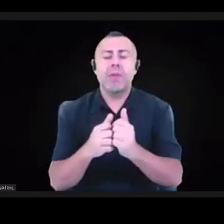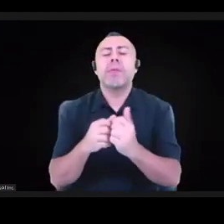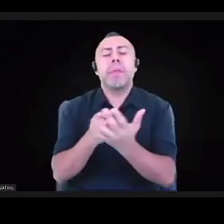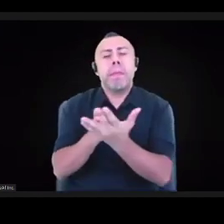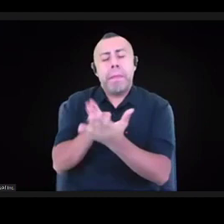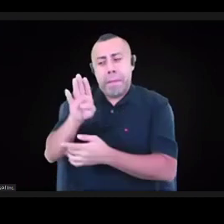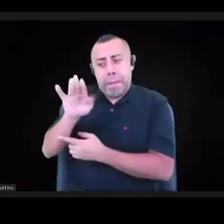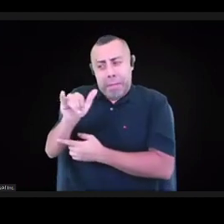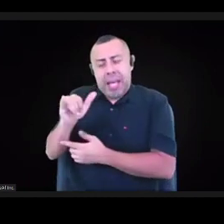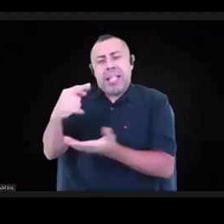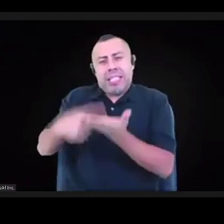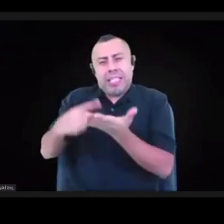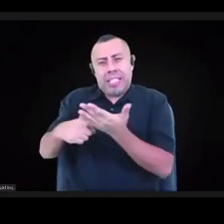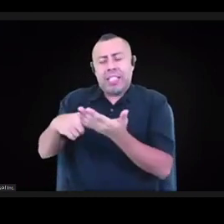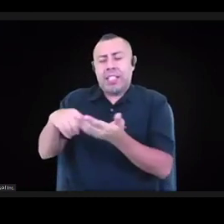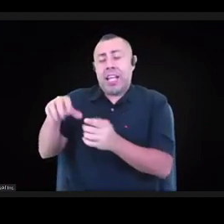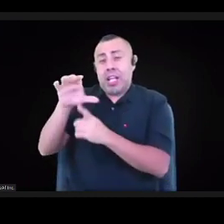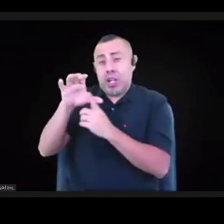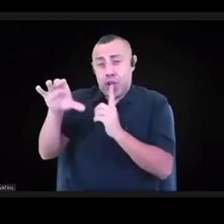a cultural product.